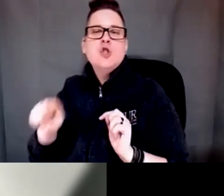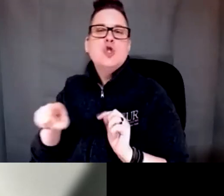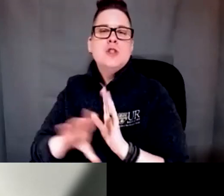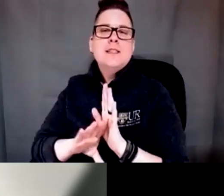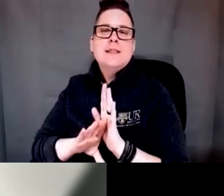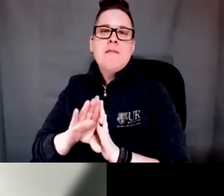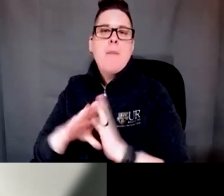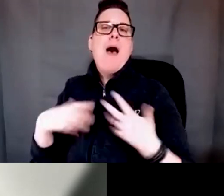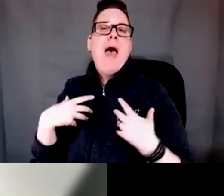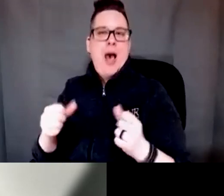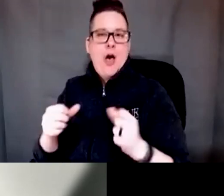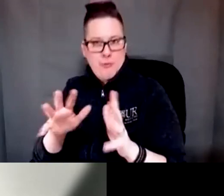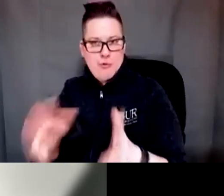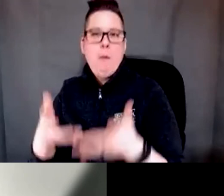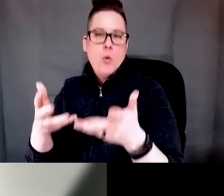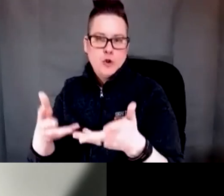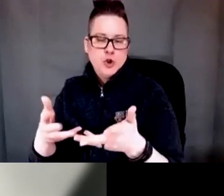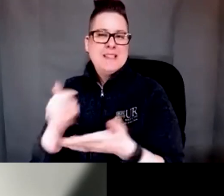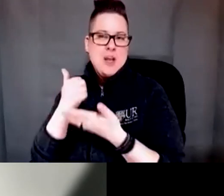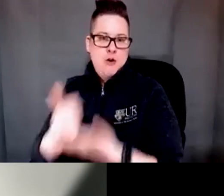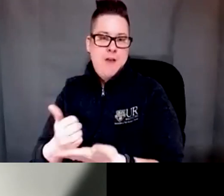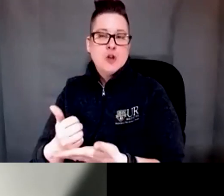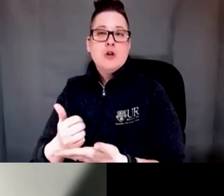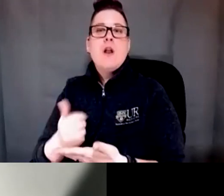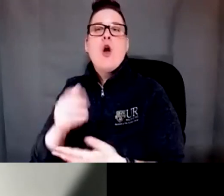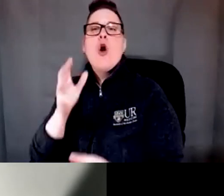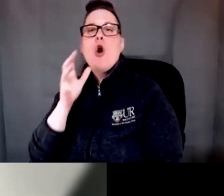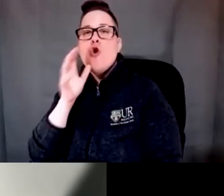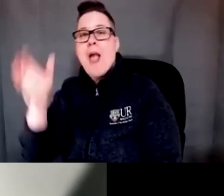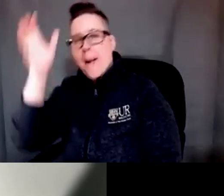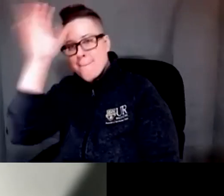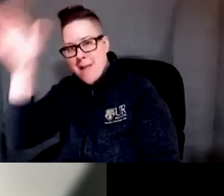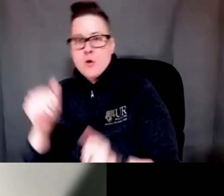health promotion where it was grandparents and grandchildren